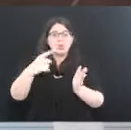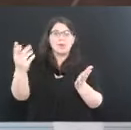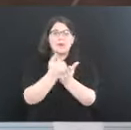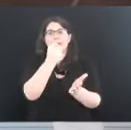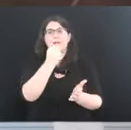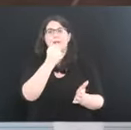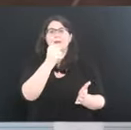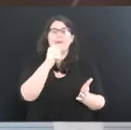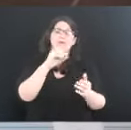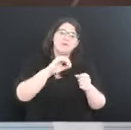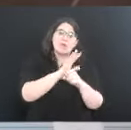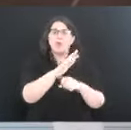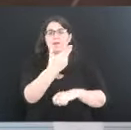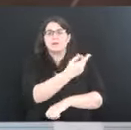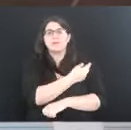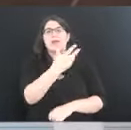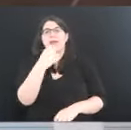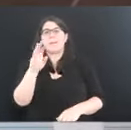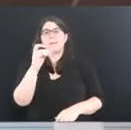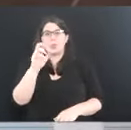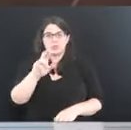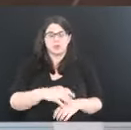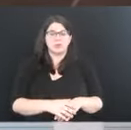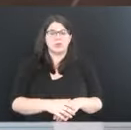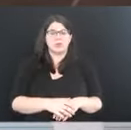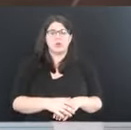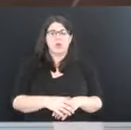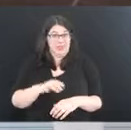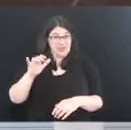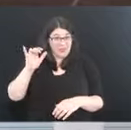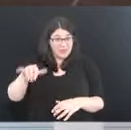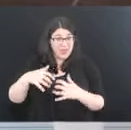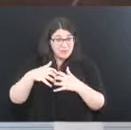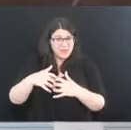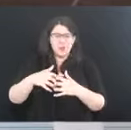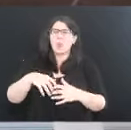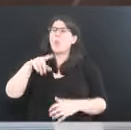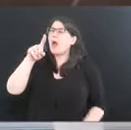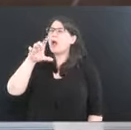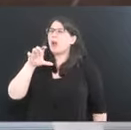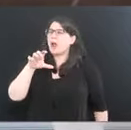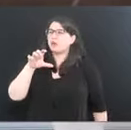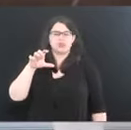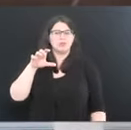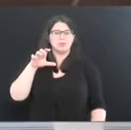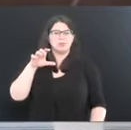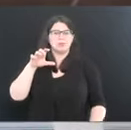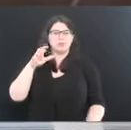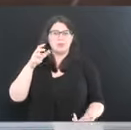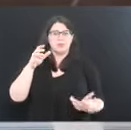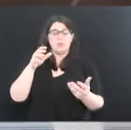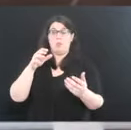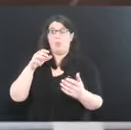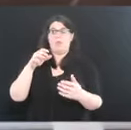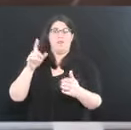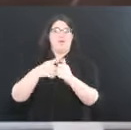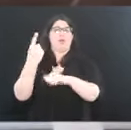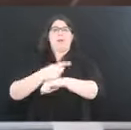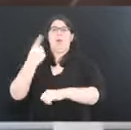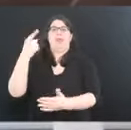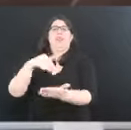vaccine info line took hundreds of calls, actually over 1,000 calls the first day by